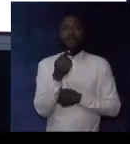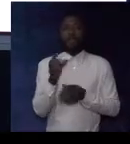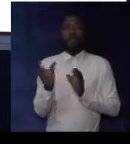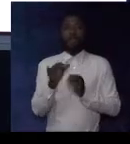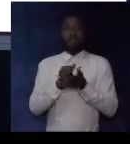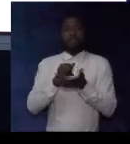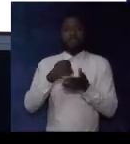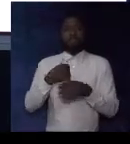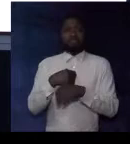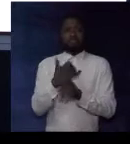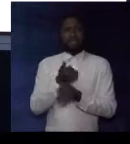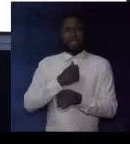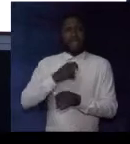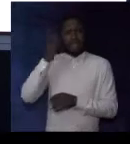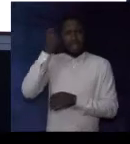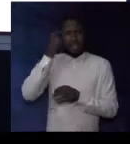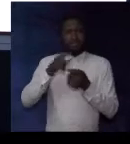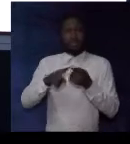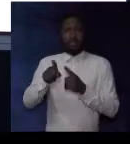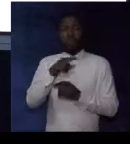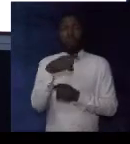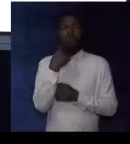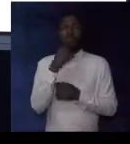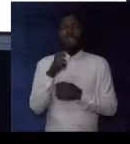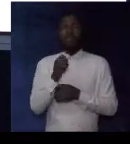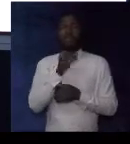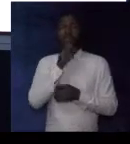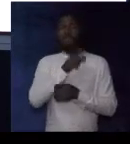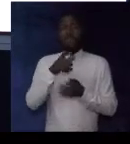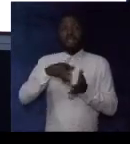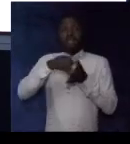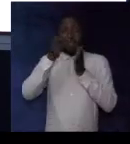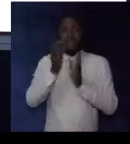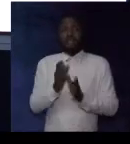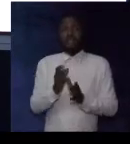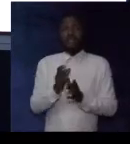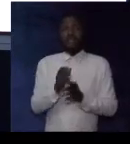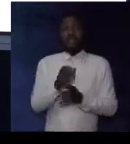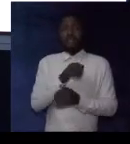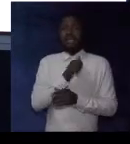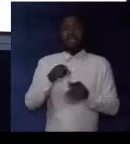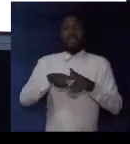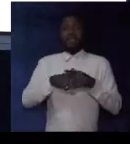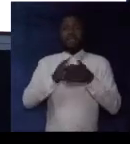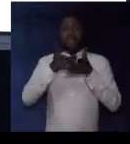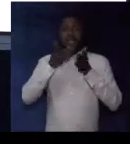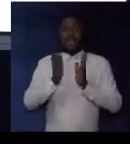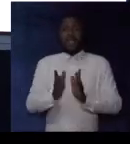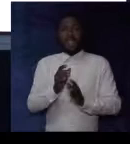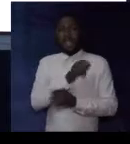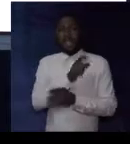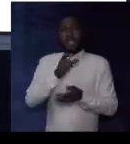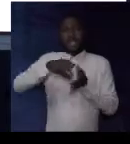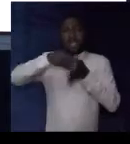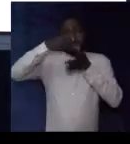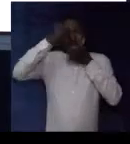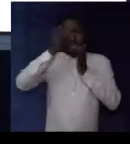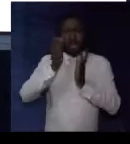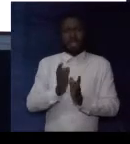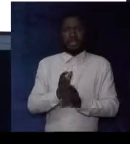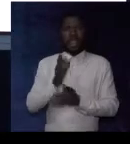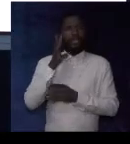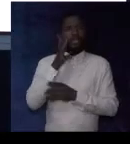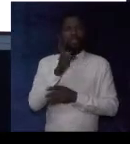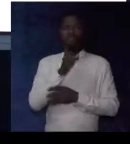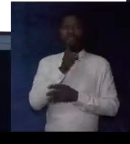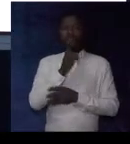Does that make any sense to you? Yes. Whoever is a novice, is a beginner, is